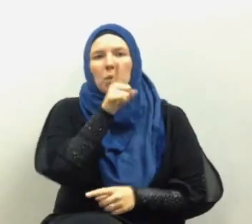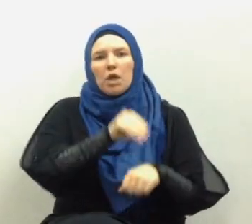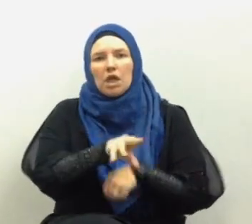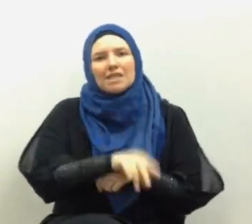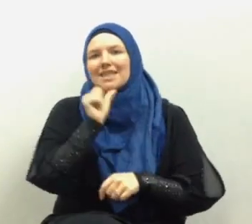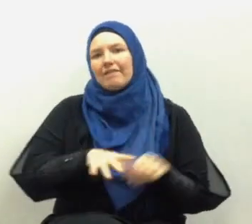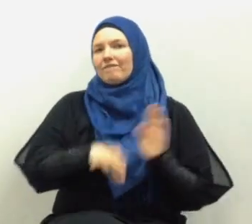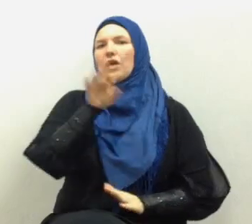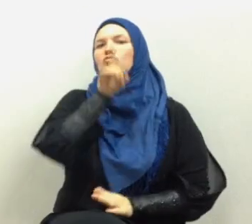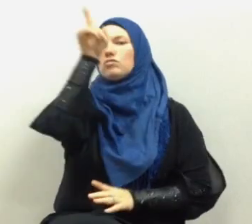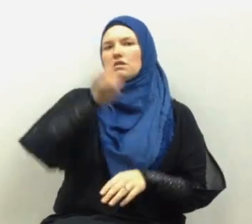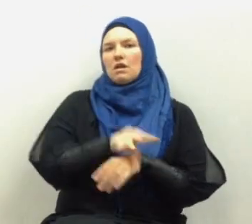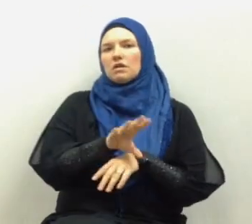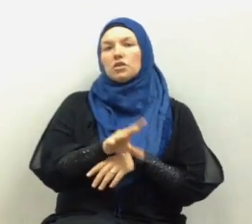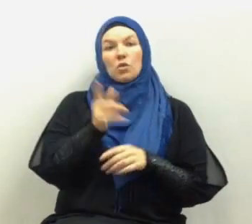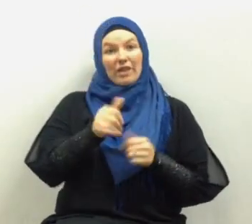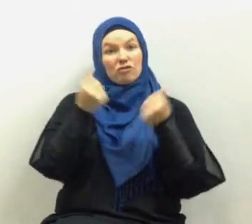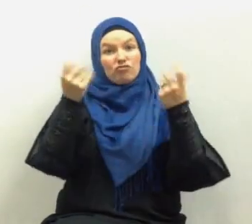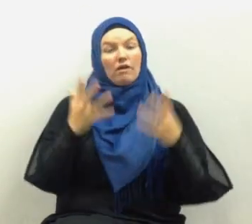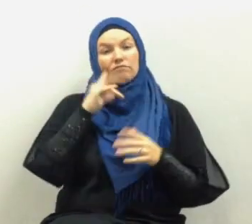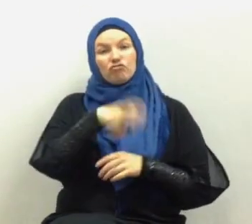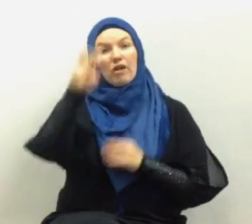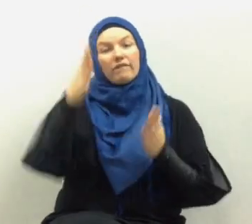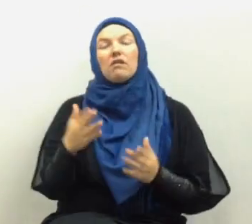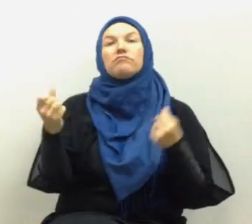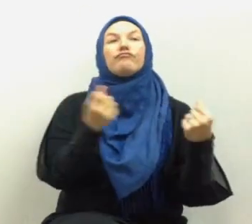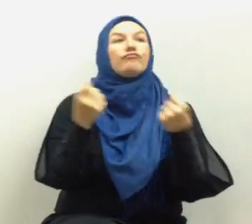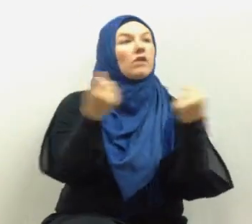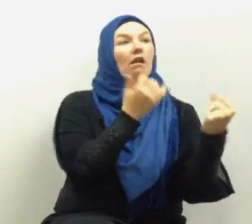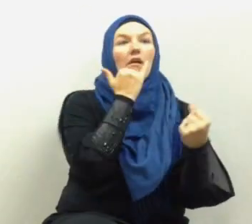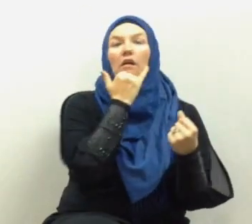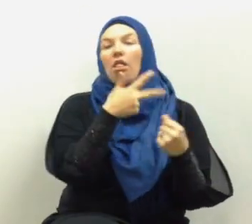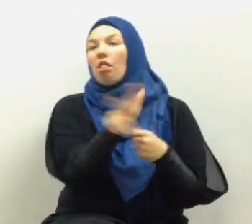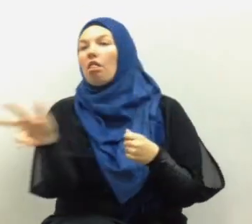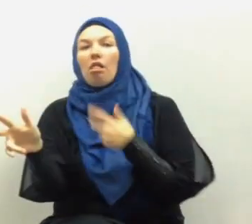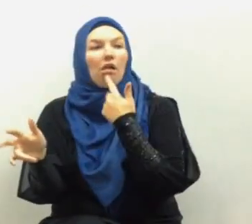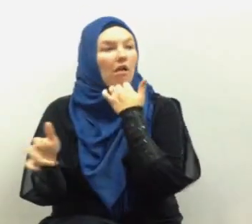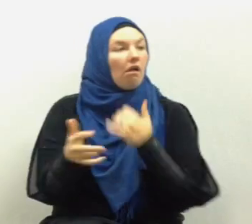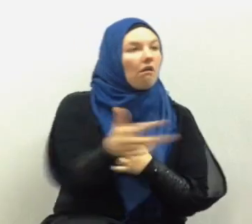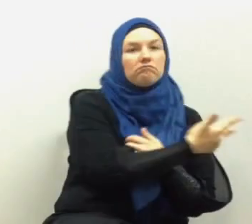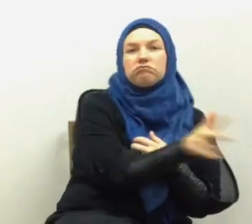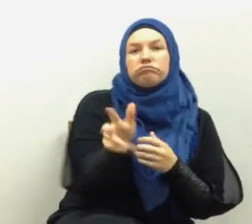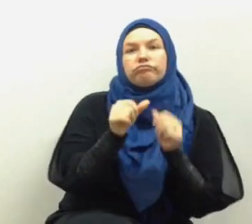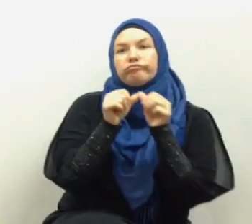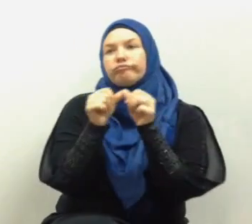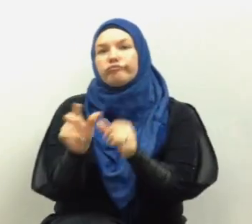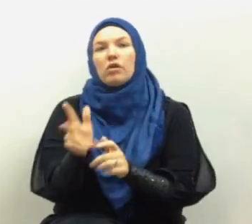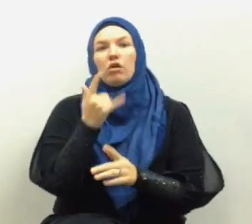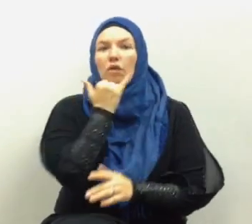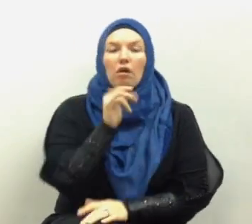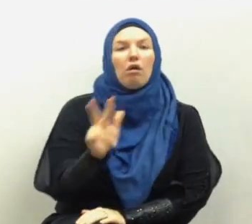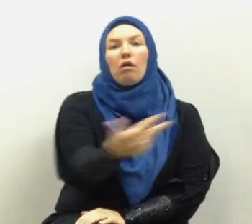even find the guidance he was looking for so he keeps getting lost keeps taking the wrong exit the wrong turns